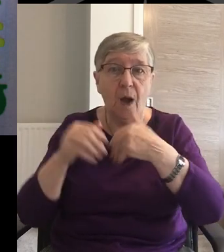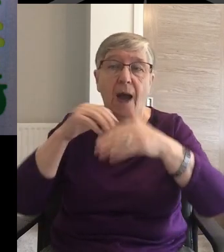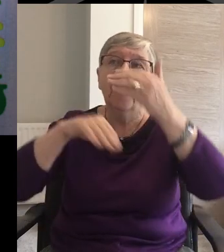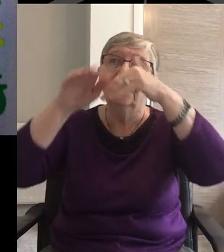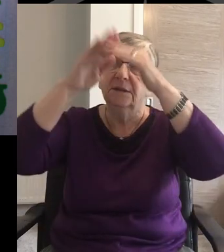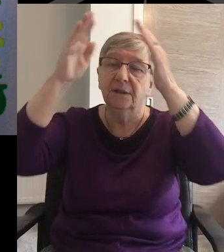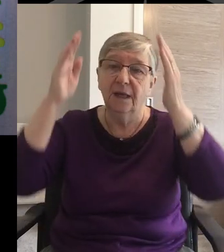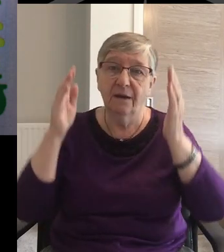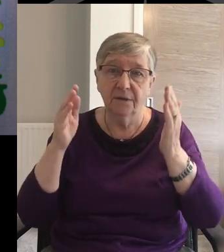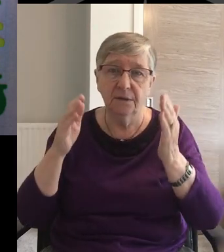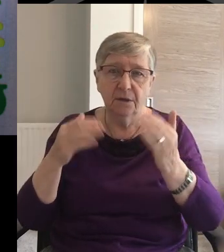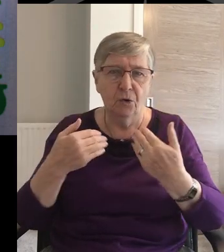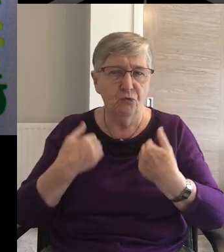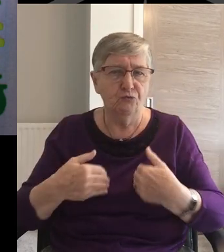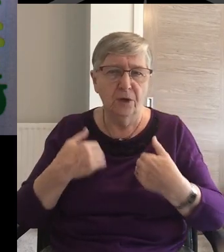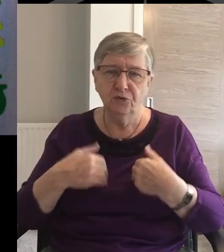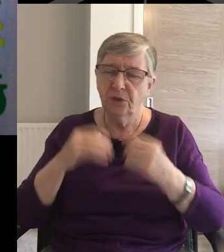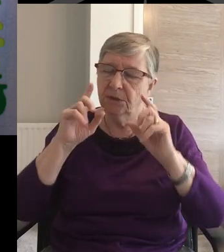Unbelievable